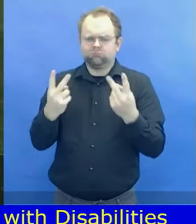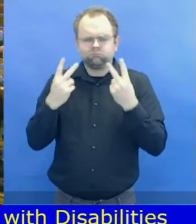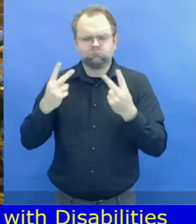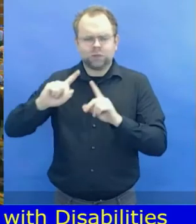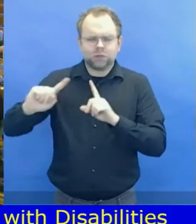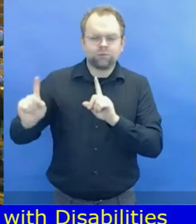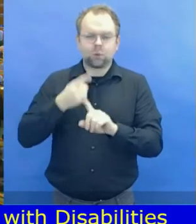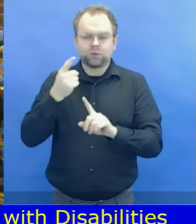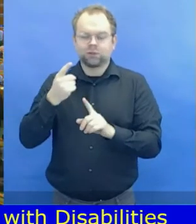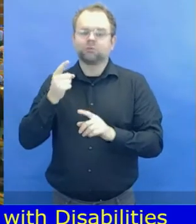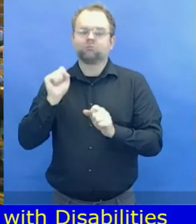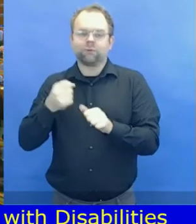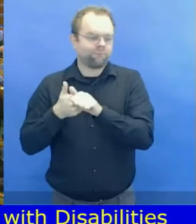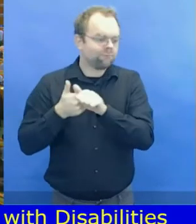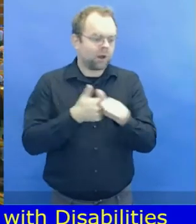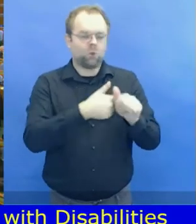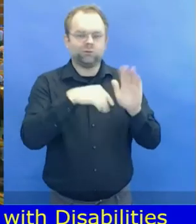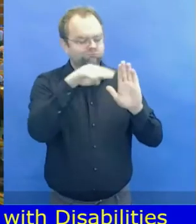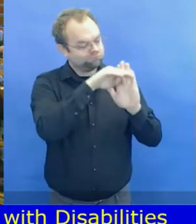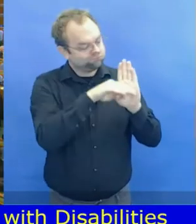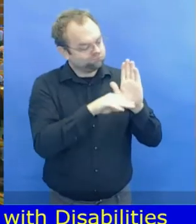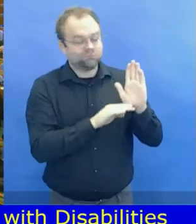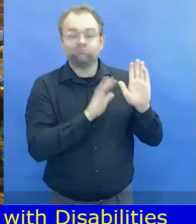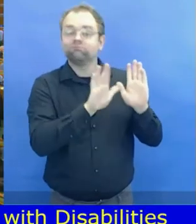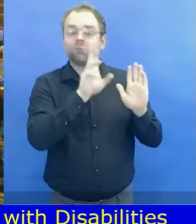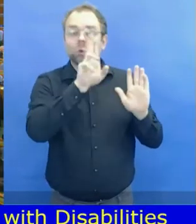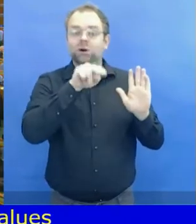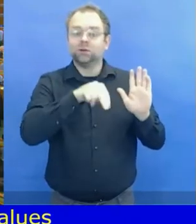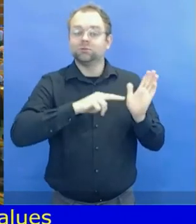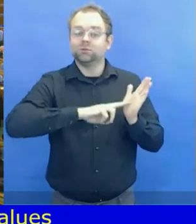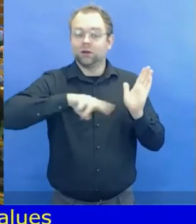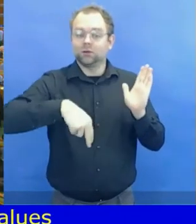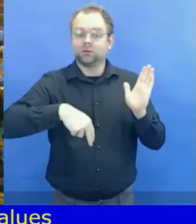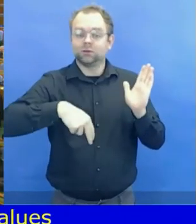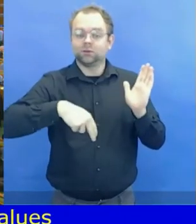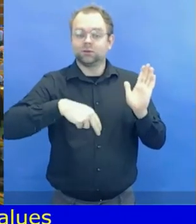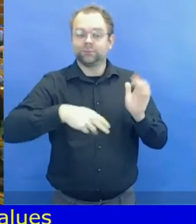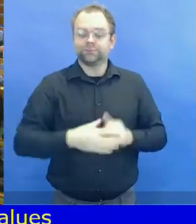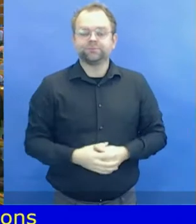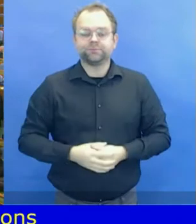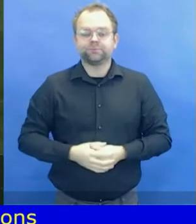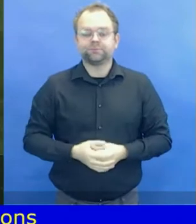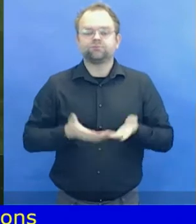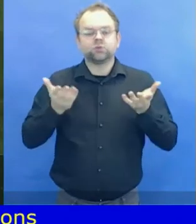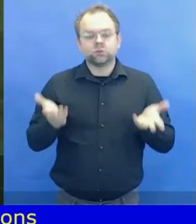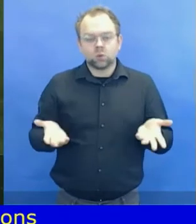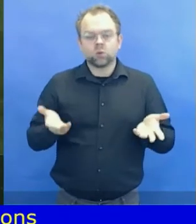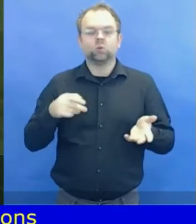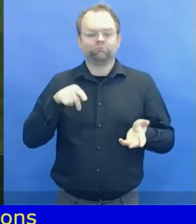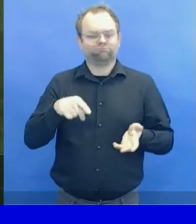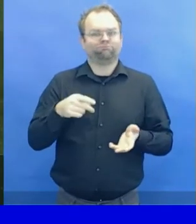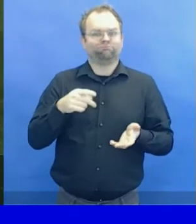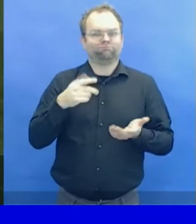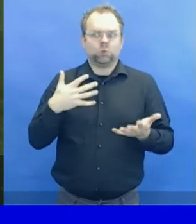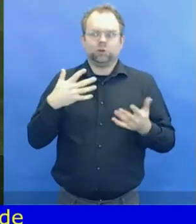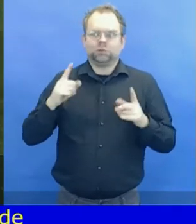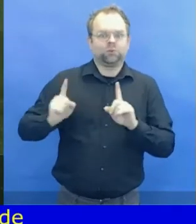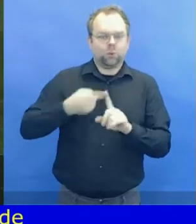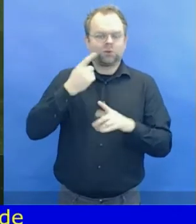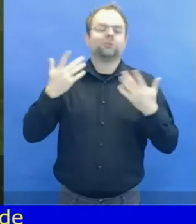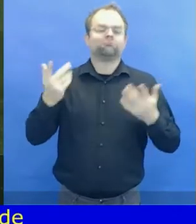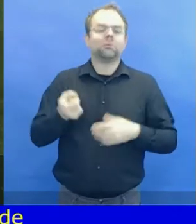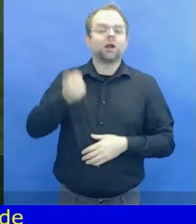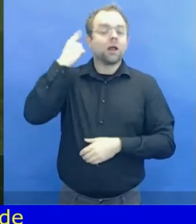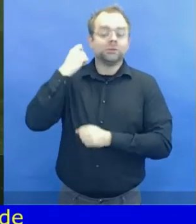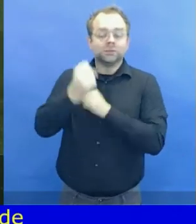disability inclusion strategy. Its aim is to bring about lasting and transformative change